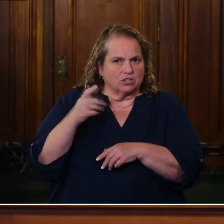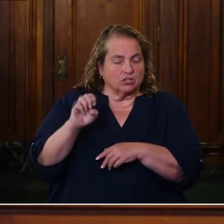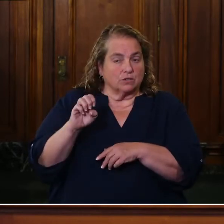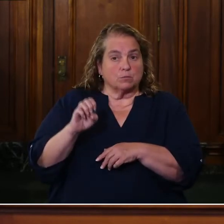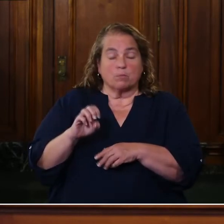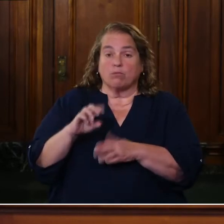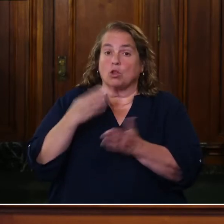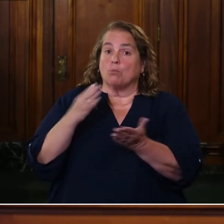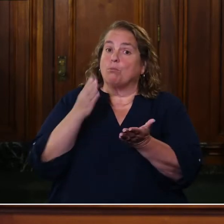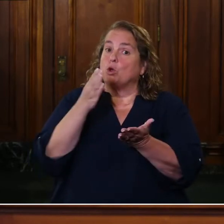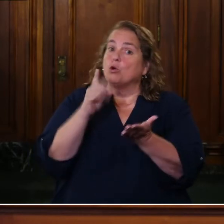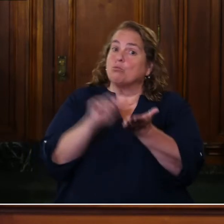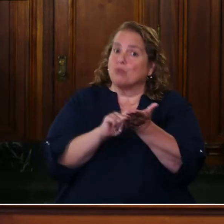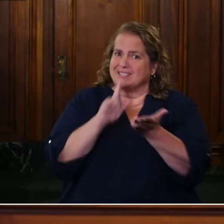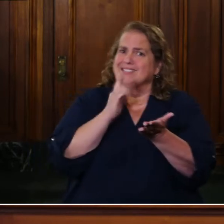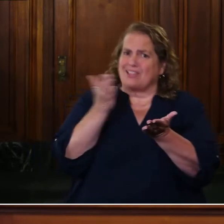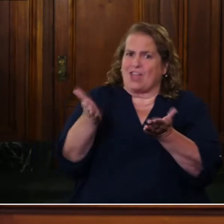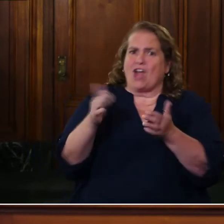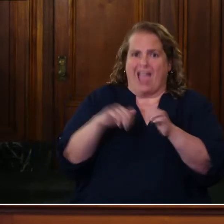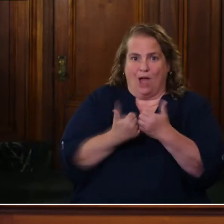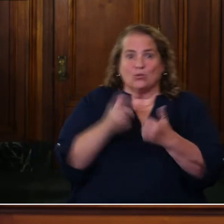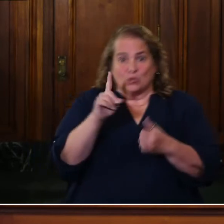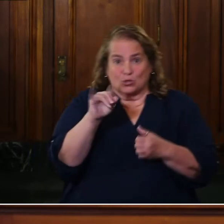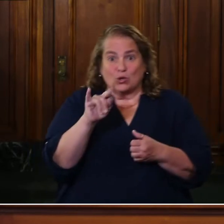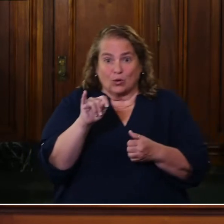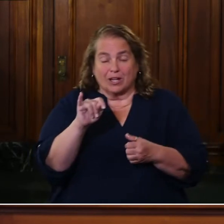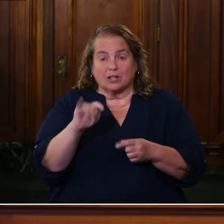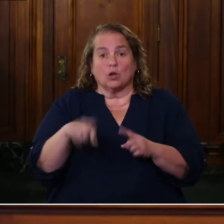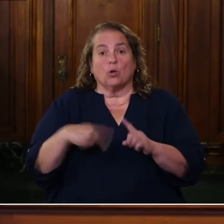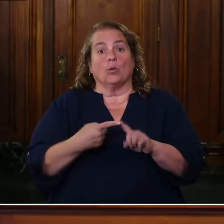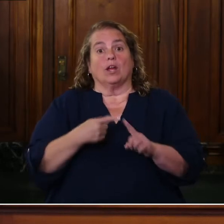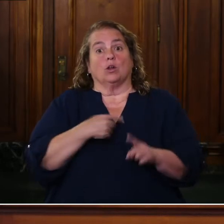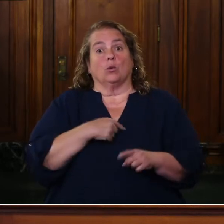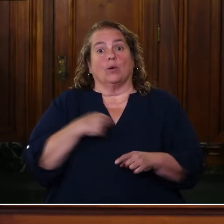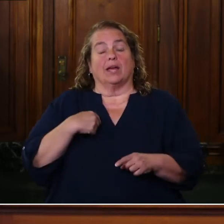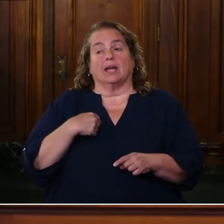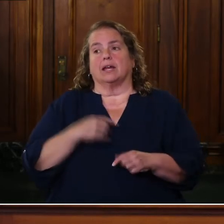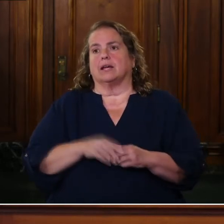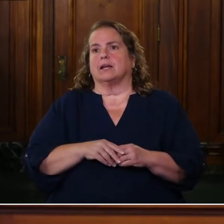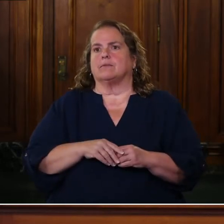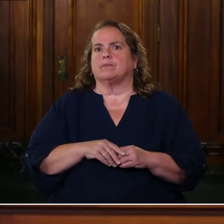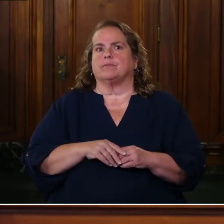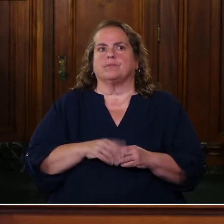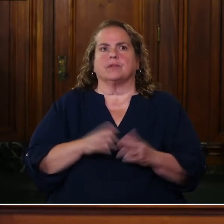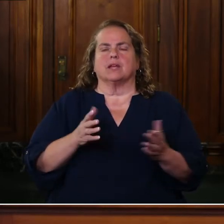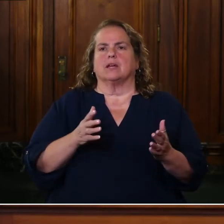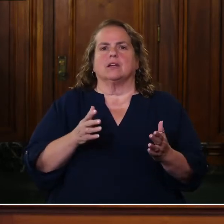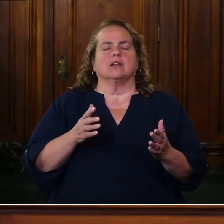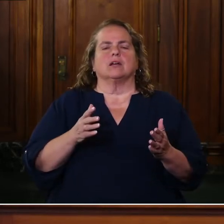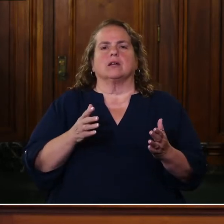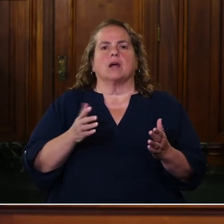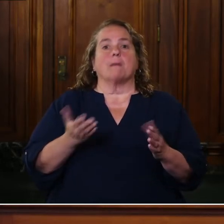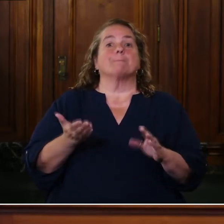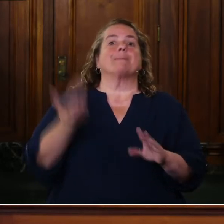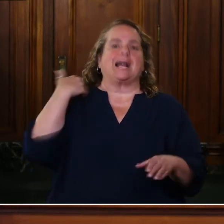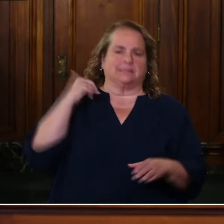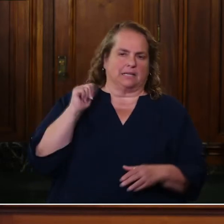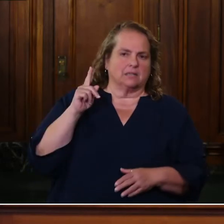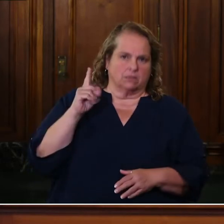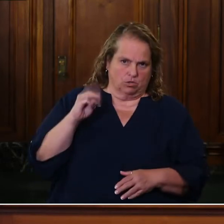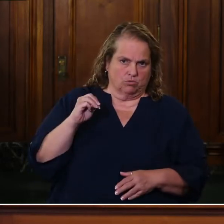blueprints are out there on how to do it. When we, when we, when, when we, when a past administration